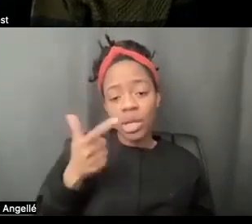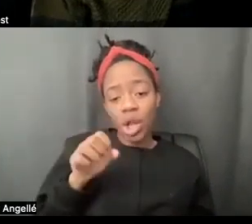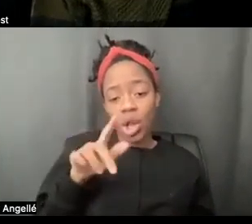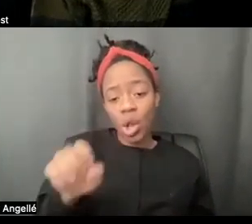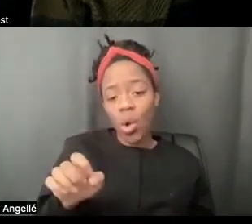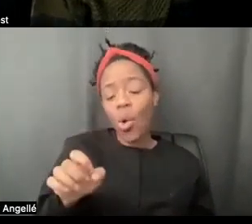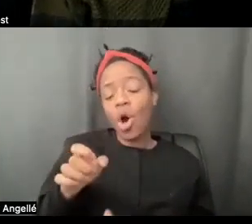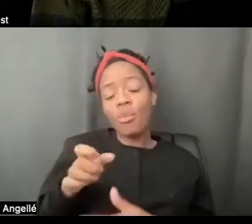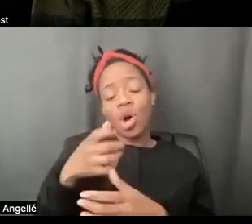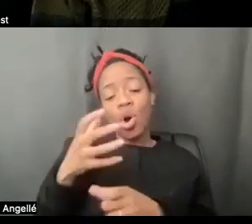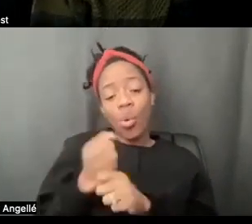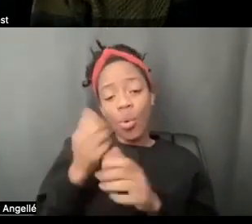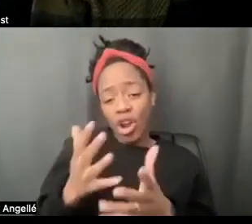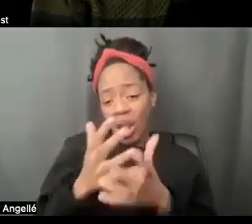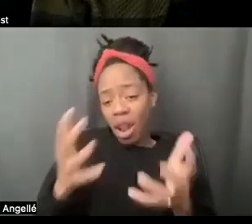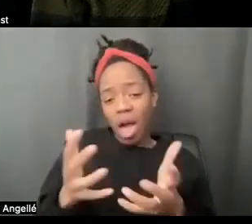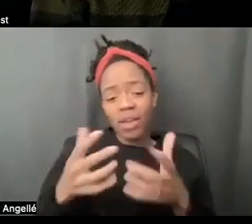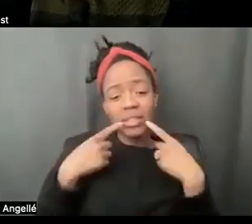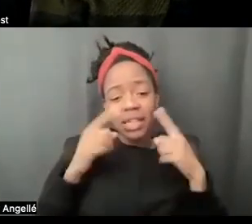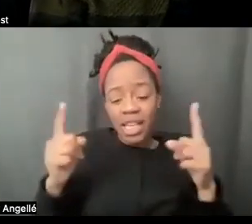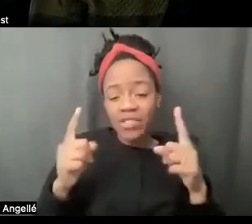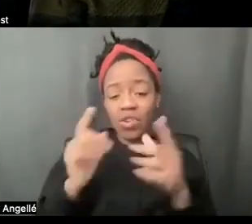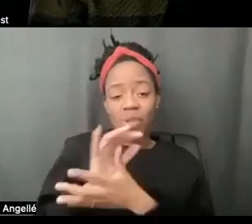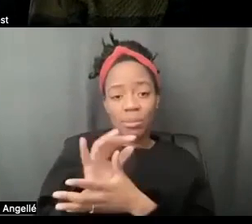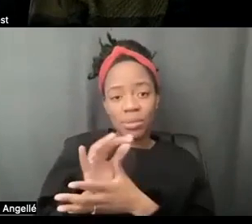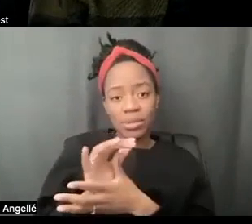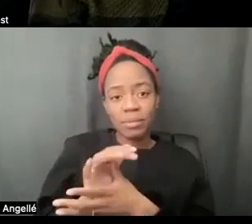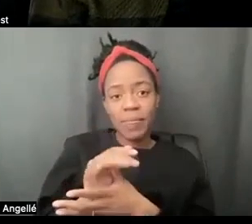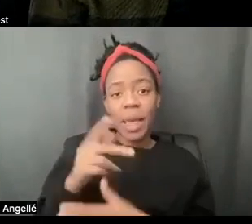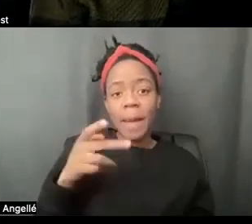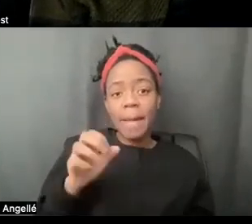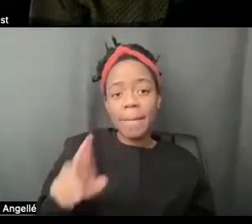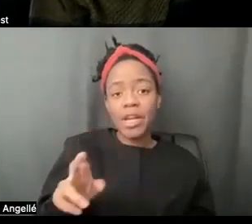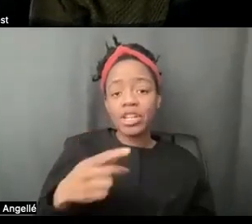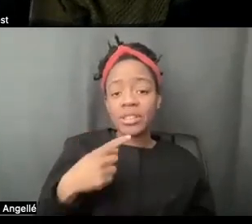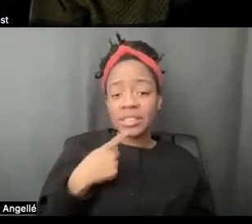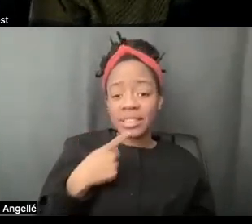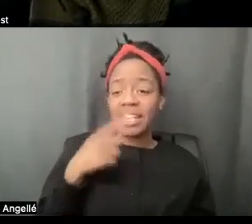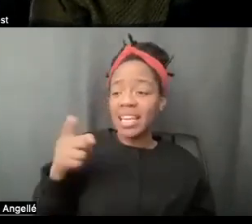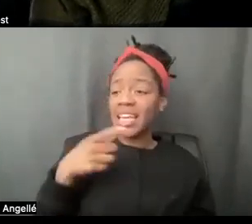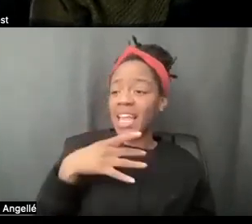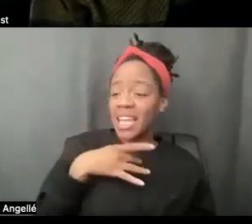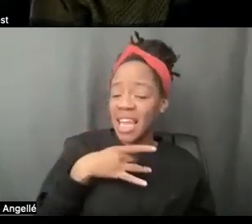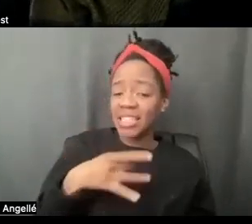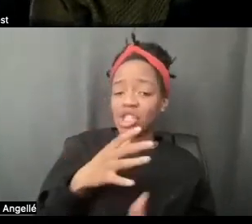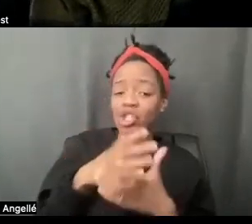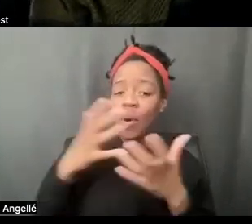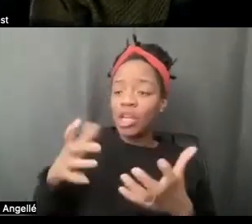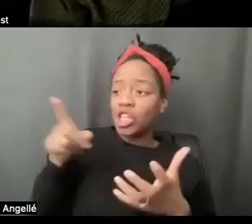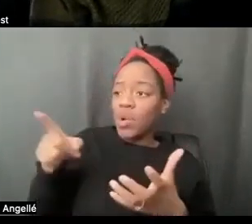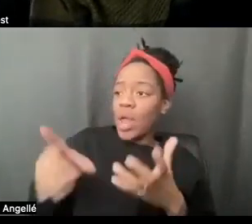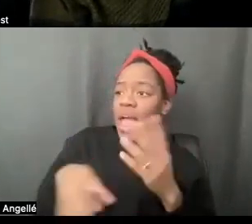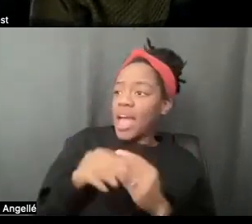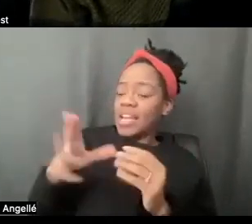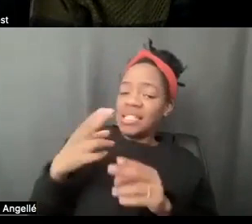of films that have been very successful. He says, I like this film so much, I would put my name on it to help you get it out